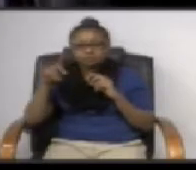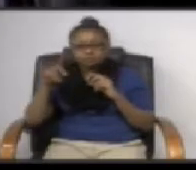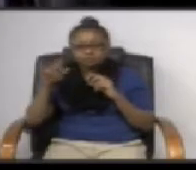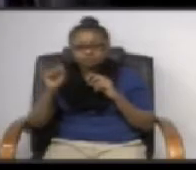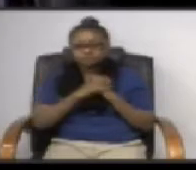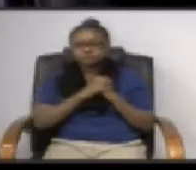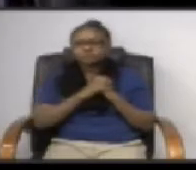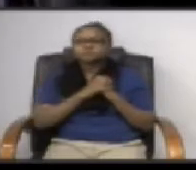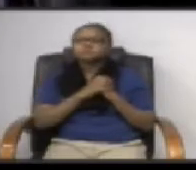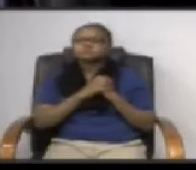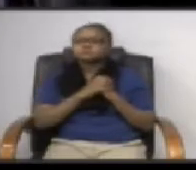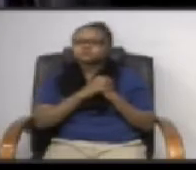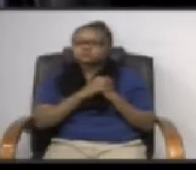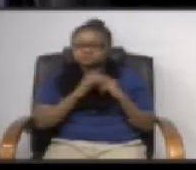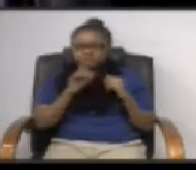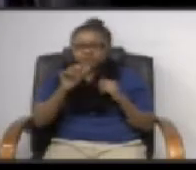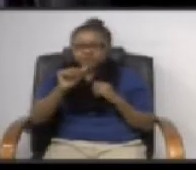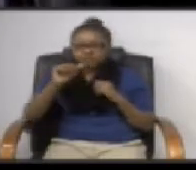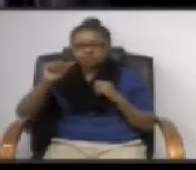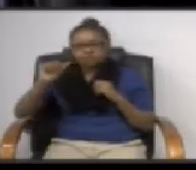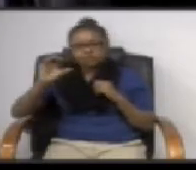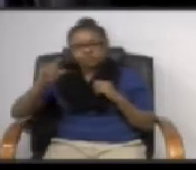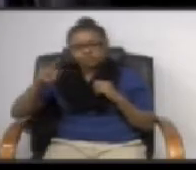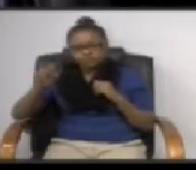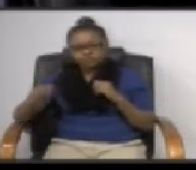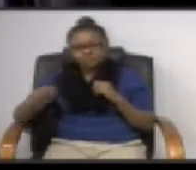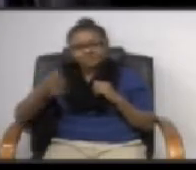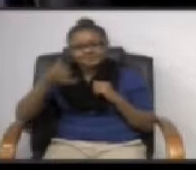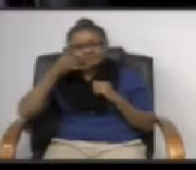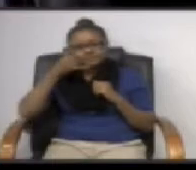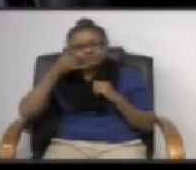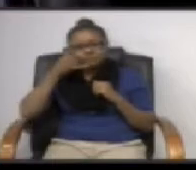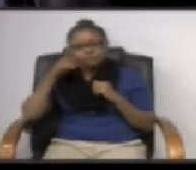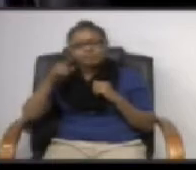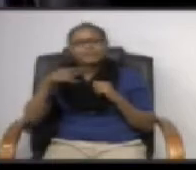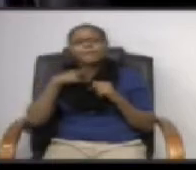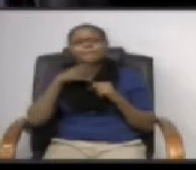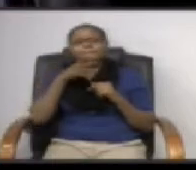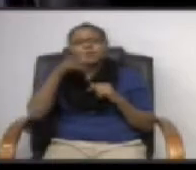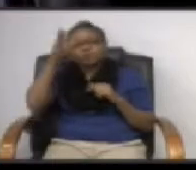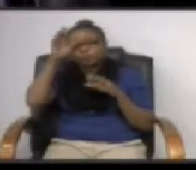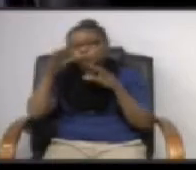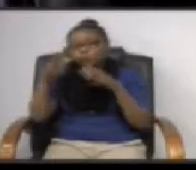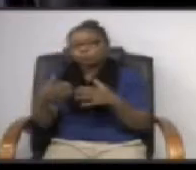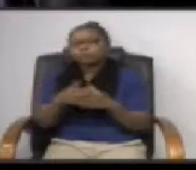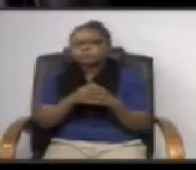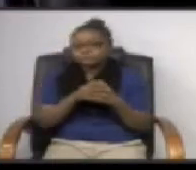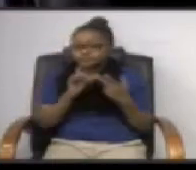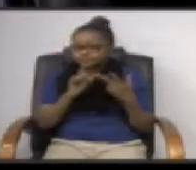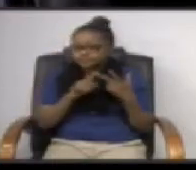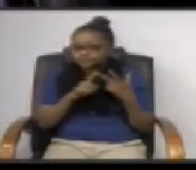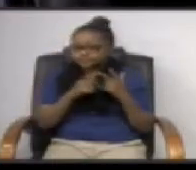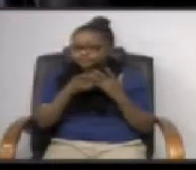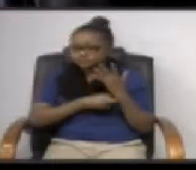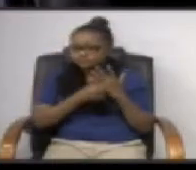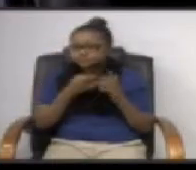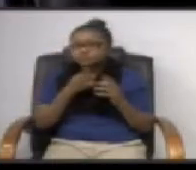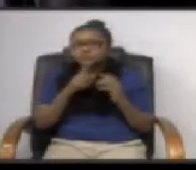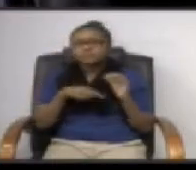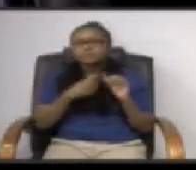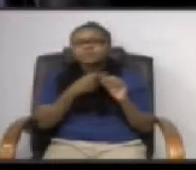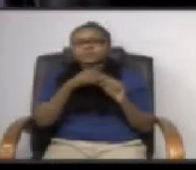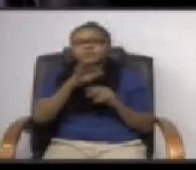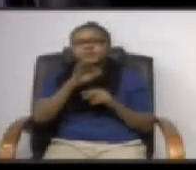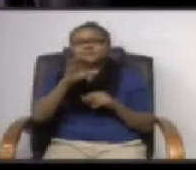information from an anne arundel county parents group opposed to cell phone towers on school property and finally an article on the